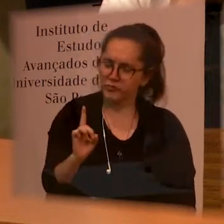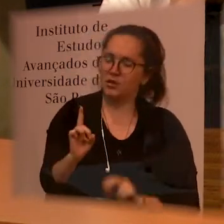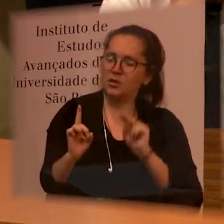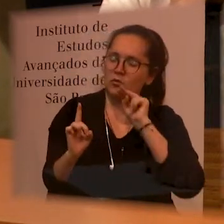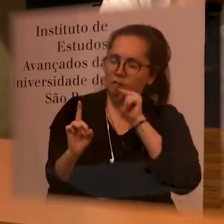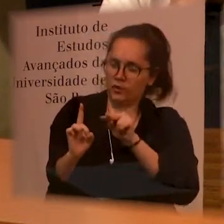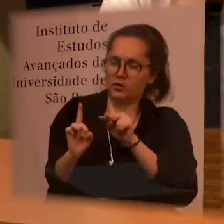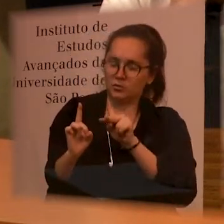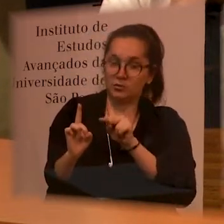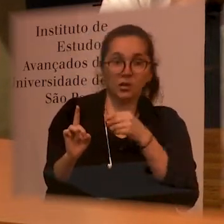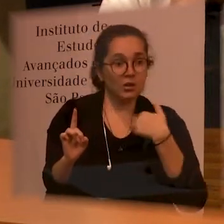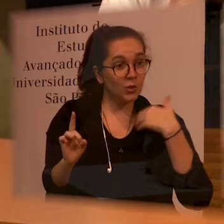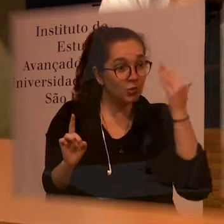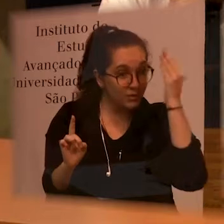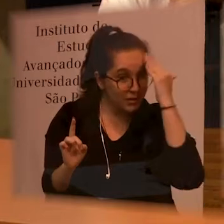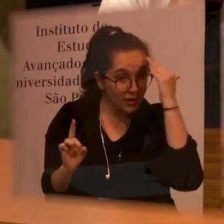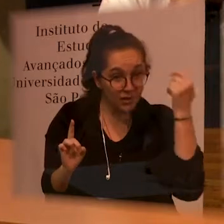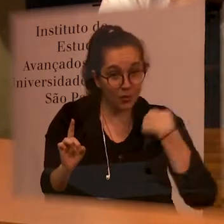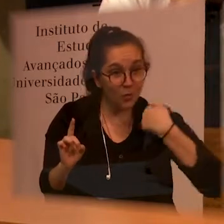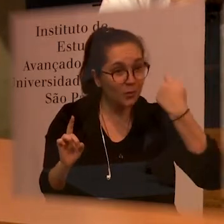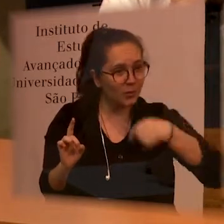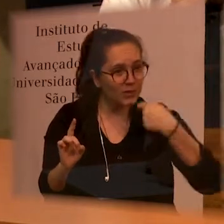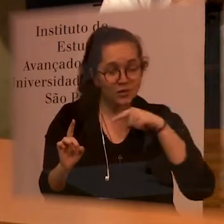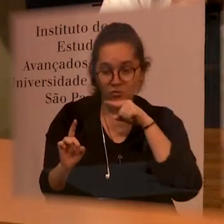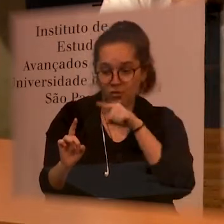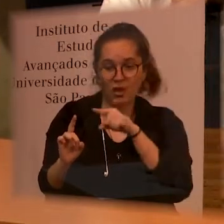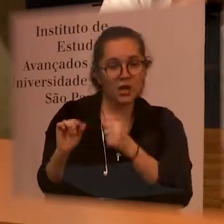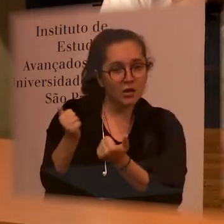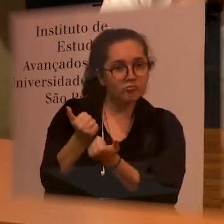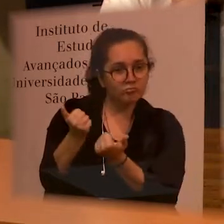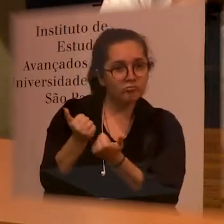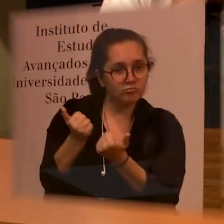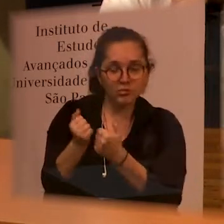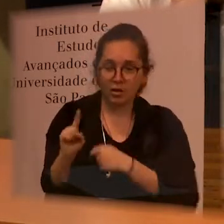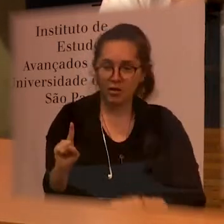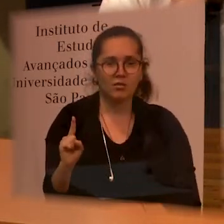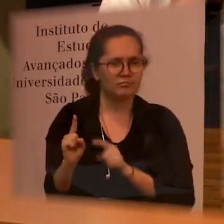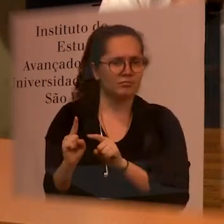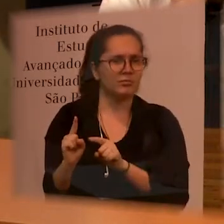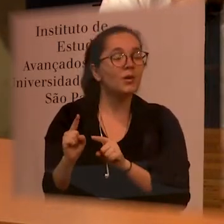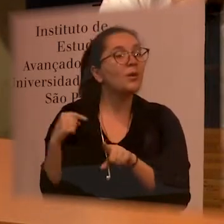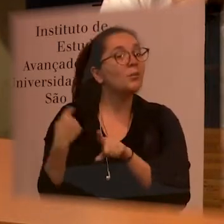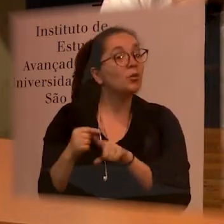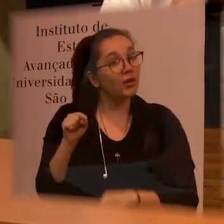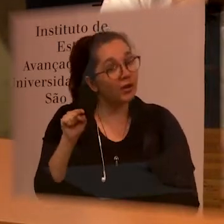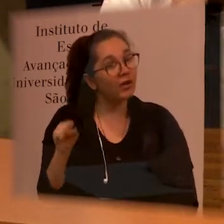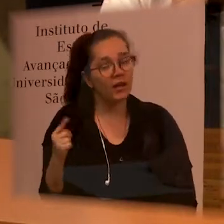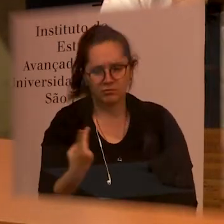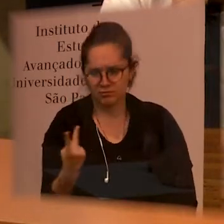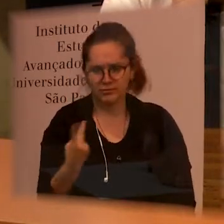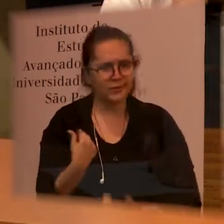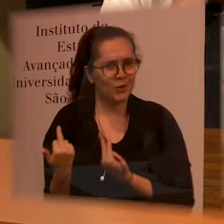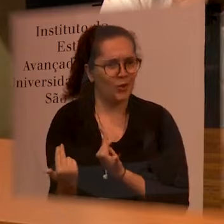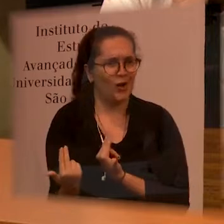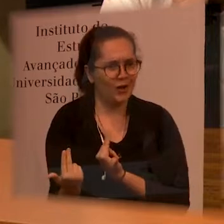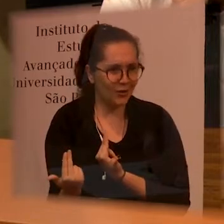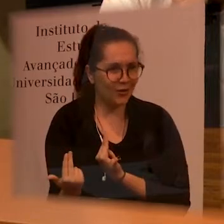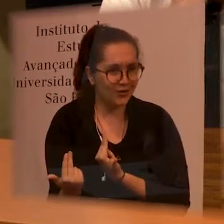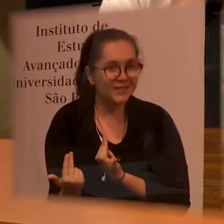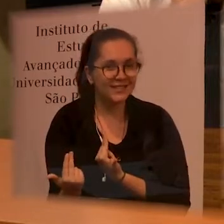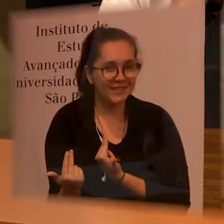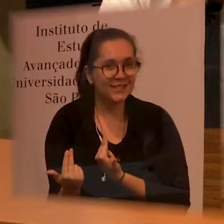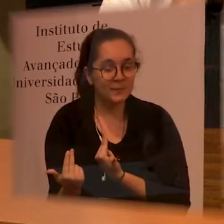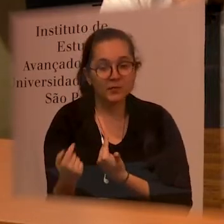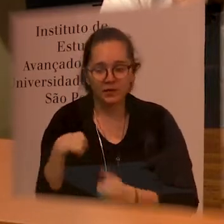dimension that I need to support one's journey because we are on the same path